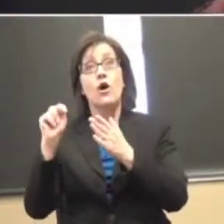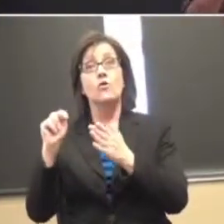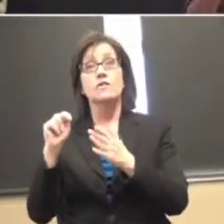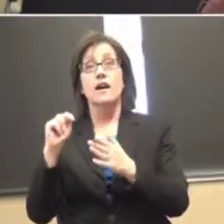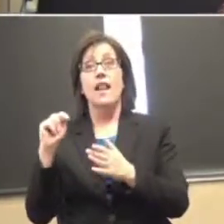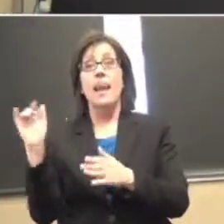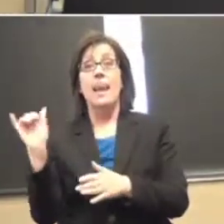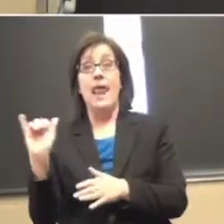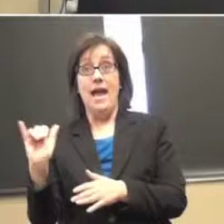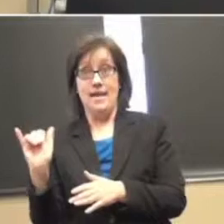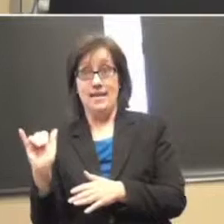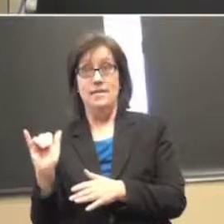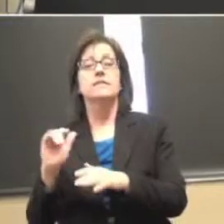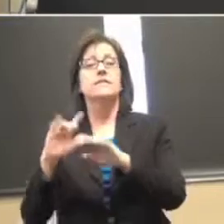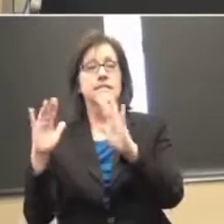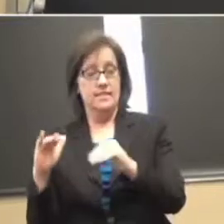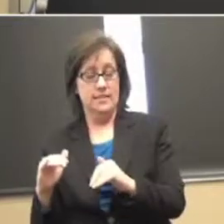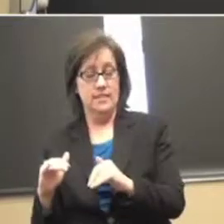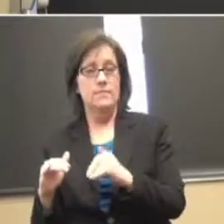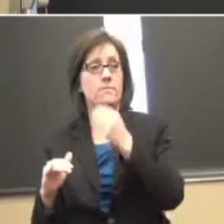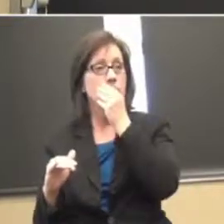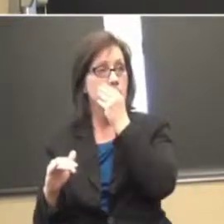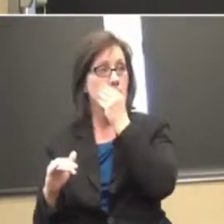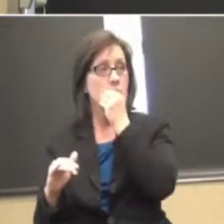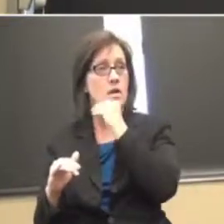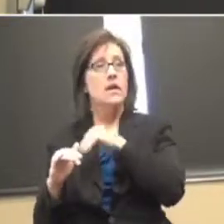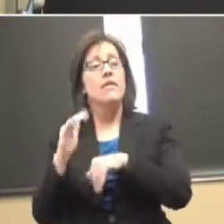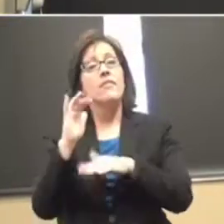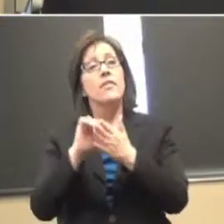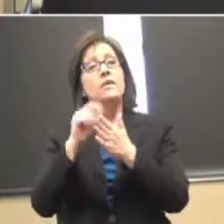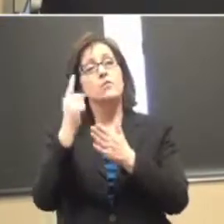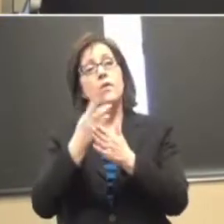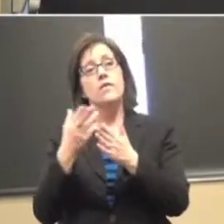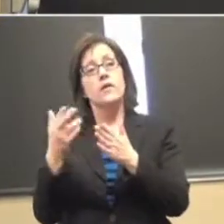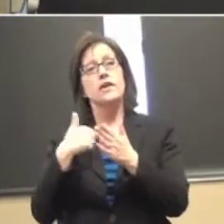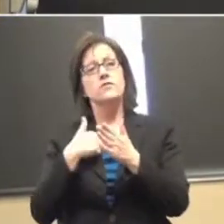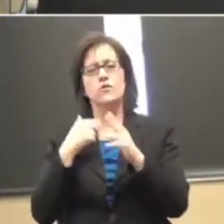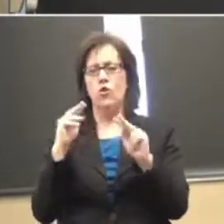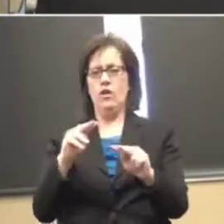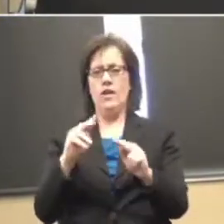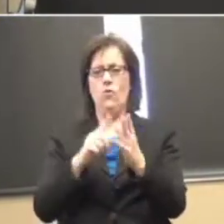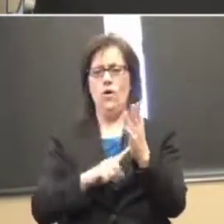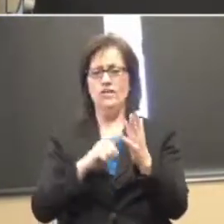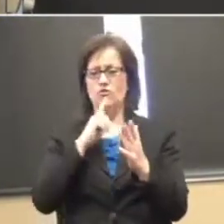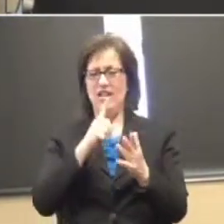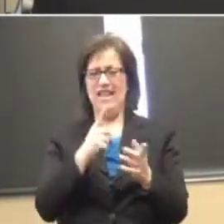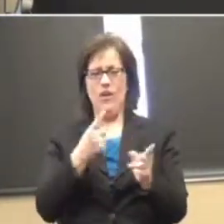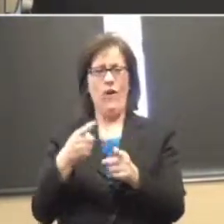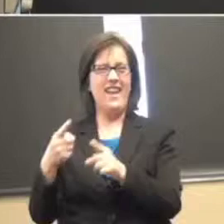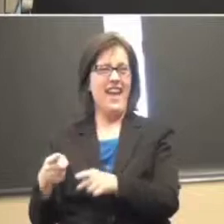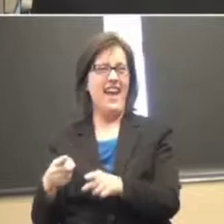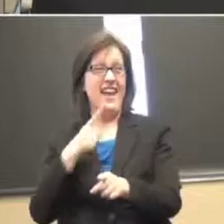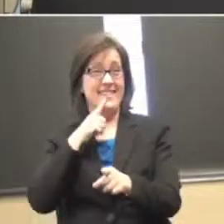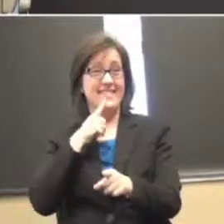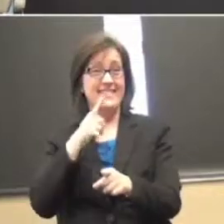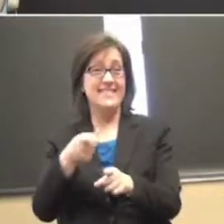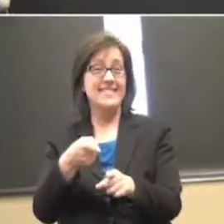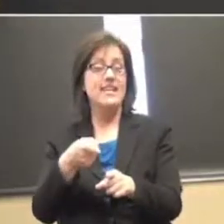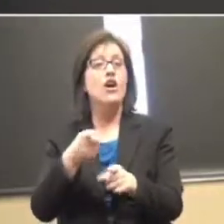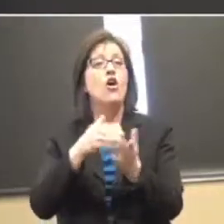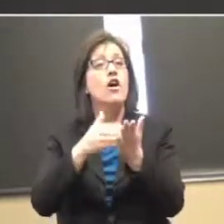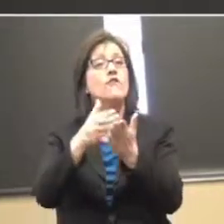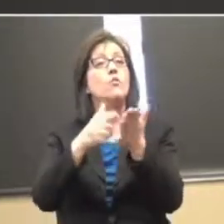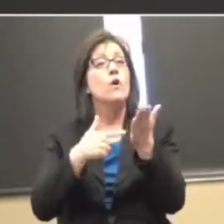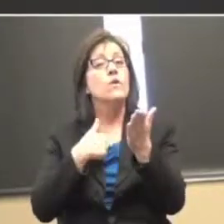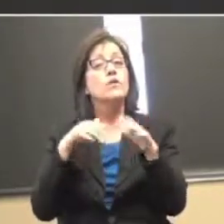That's one of the issues of looking at the integrity of what's going on, is that an awful lot of what we do, it'll be